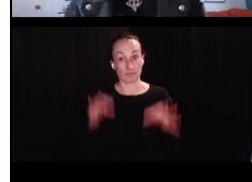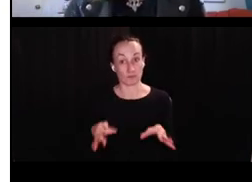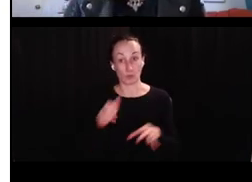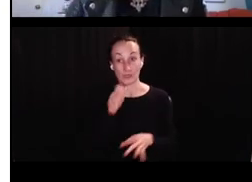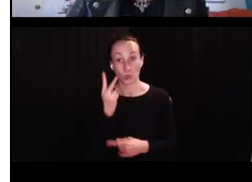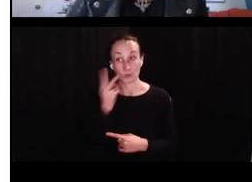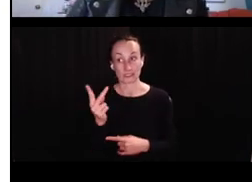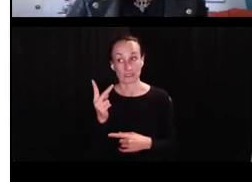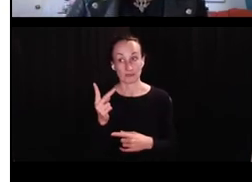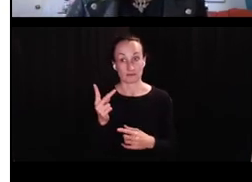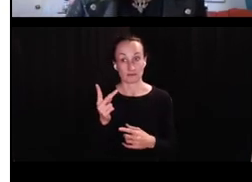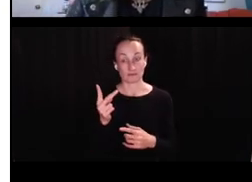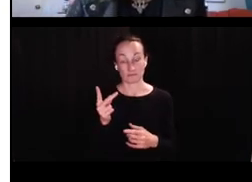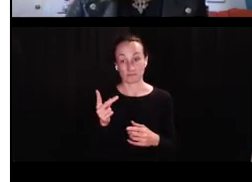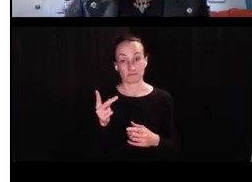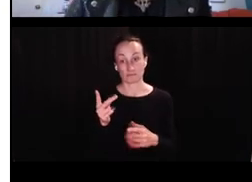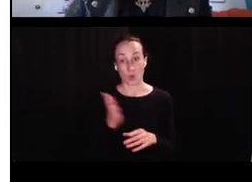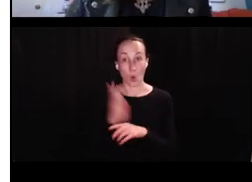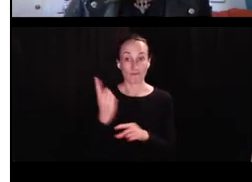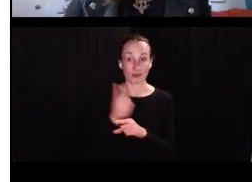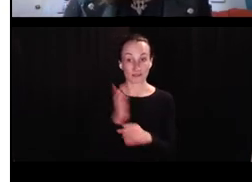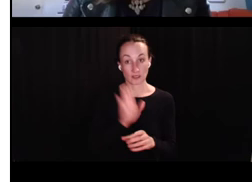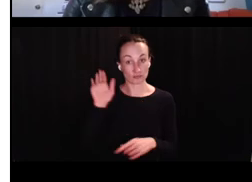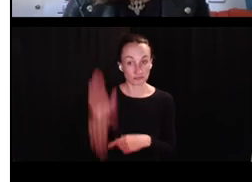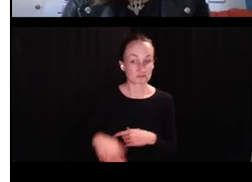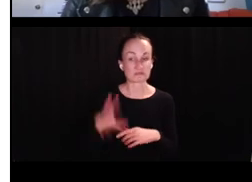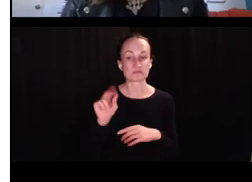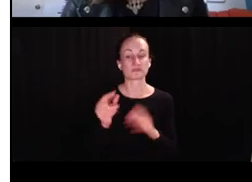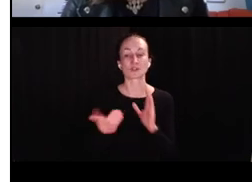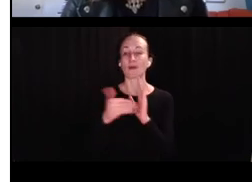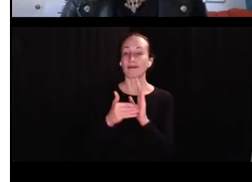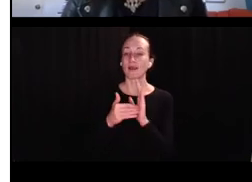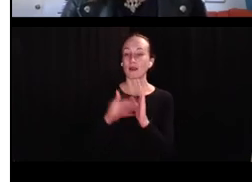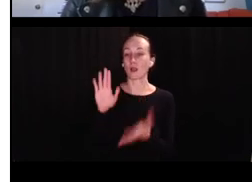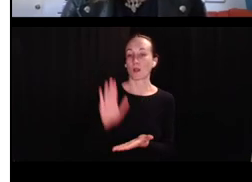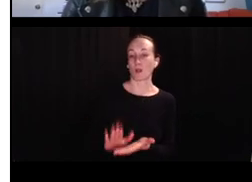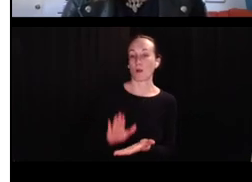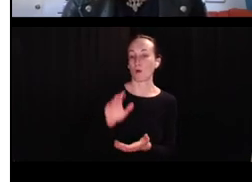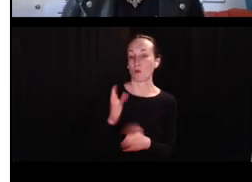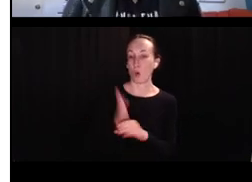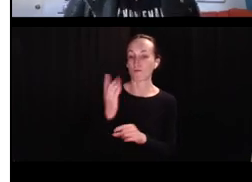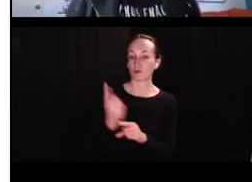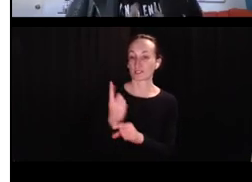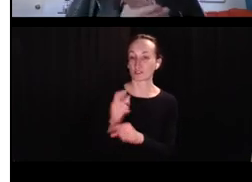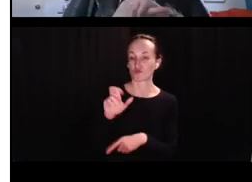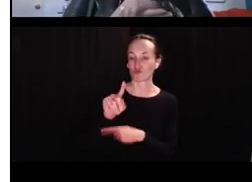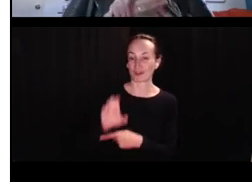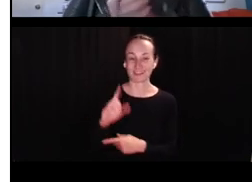seeing, um, system-wide failure, but again, low over-regulization rate. Okay.